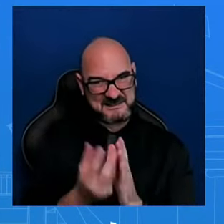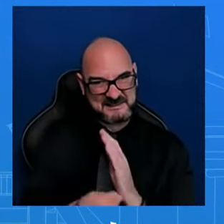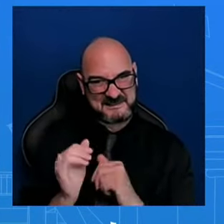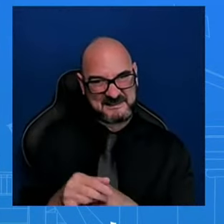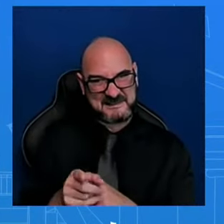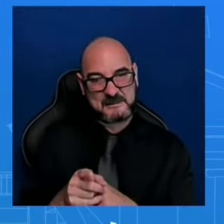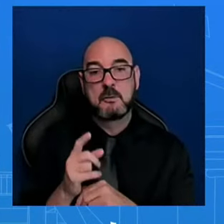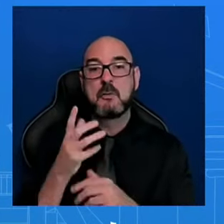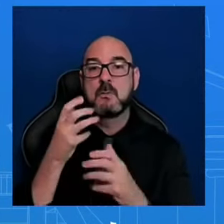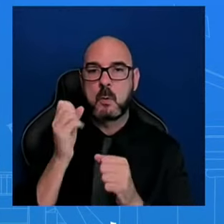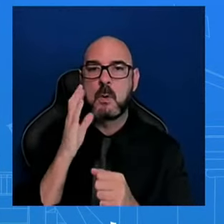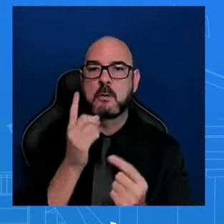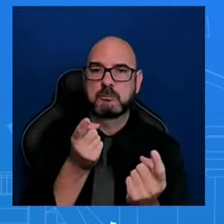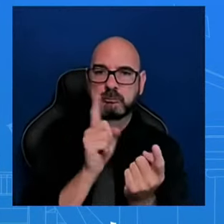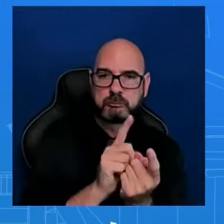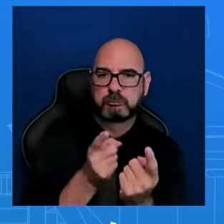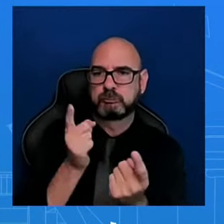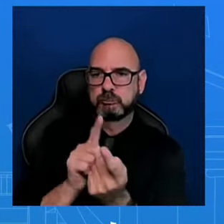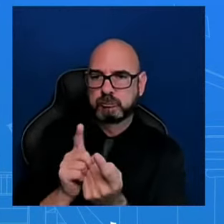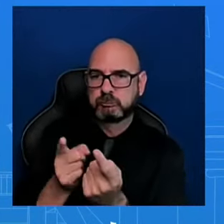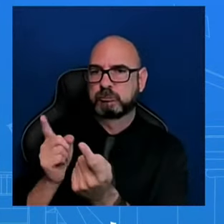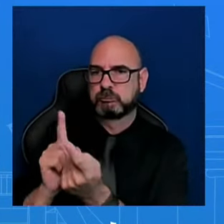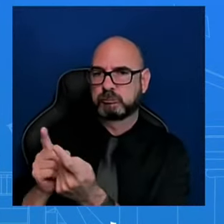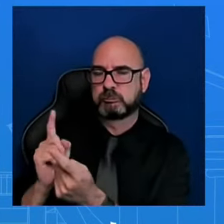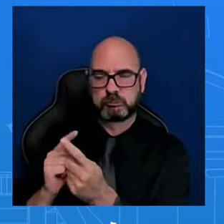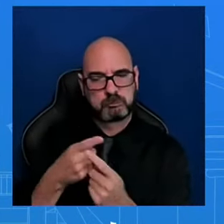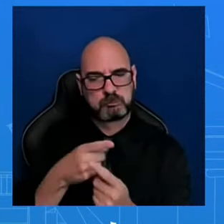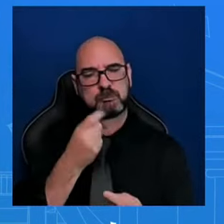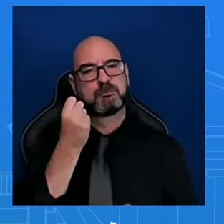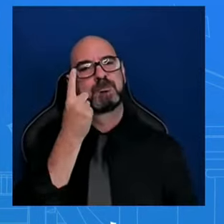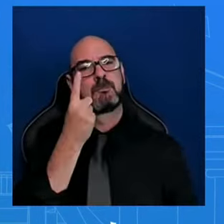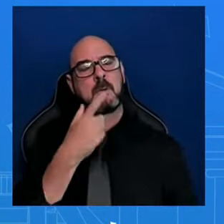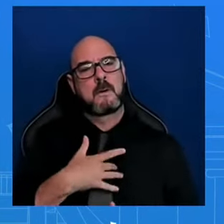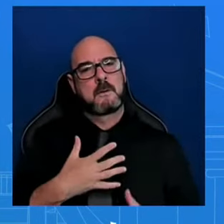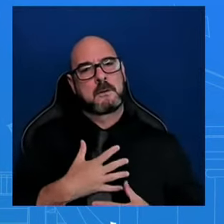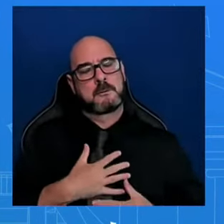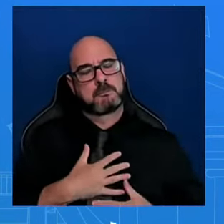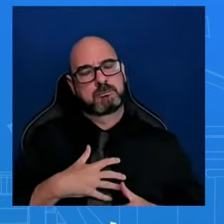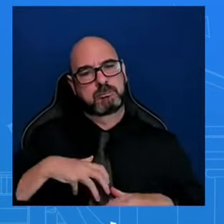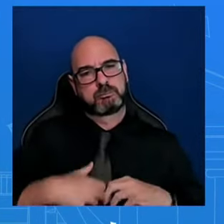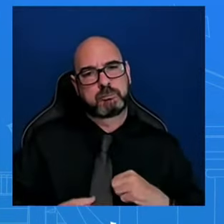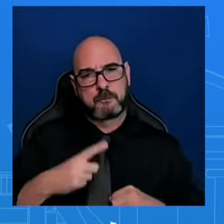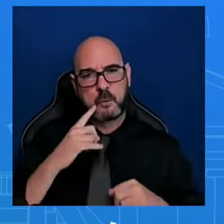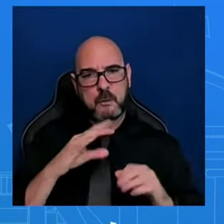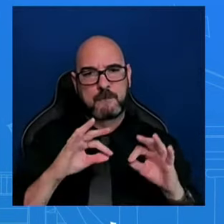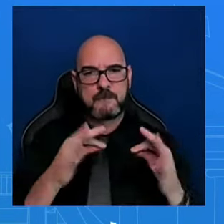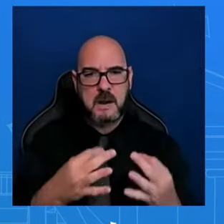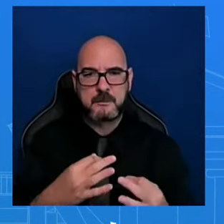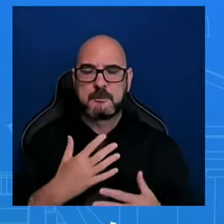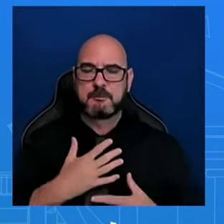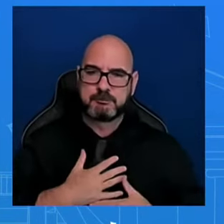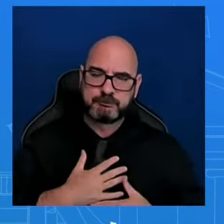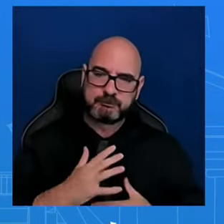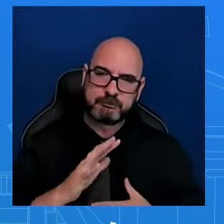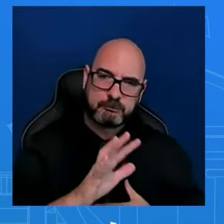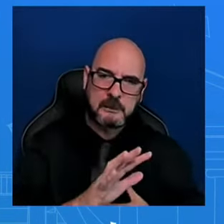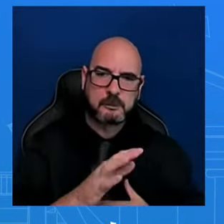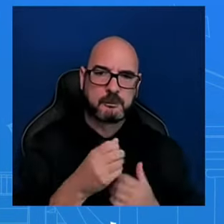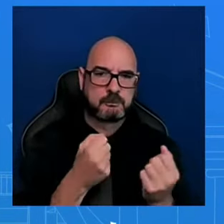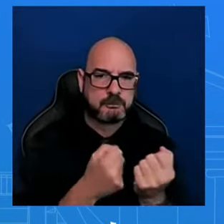means for people to have loss. He'll be there for those families, just like he'll certainly be there for the people of Baltimore. Okay.